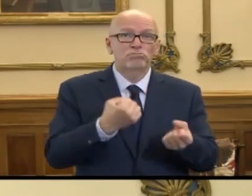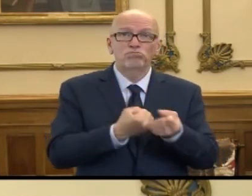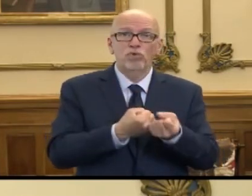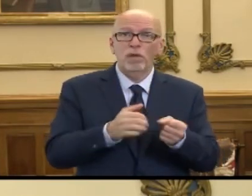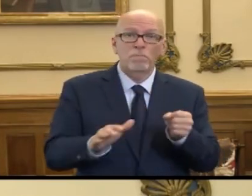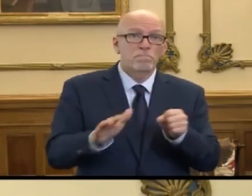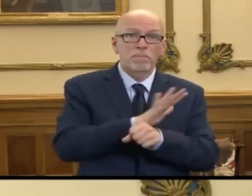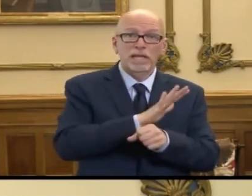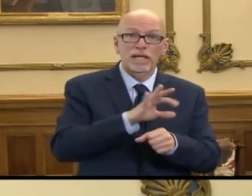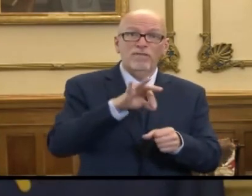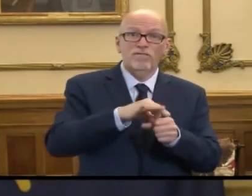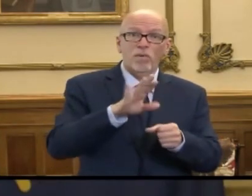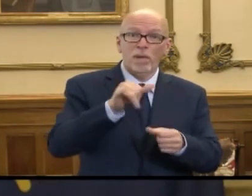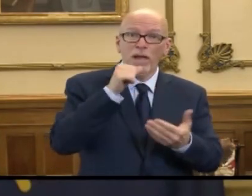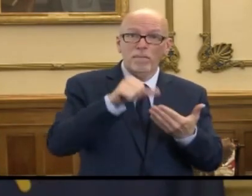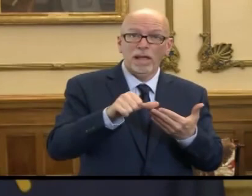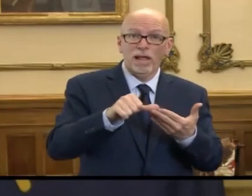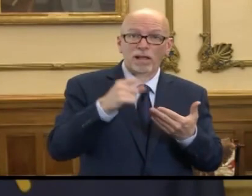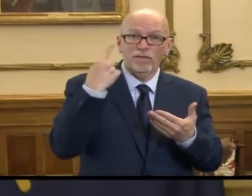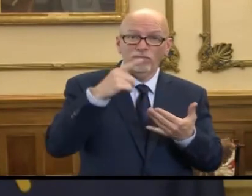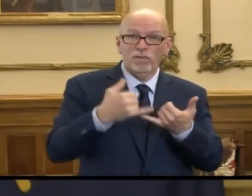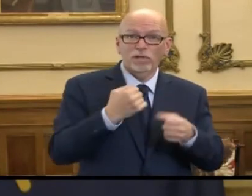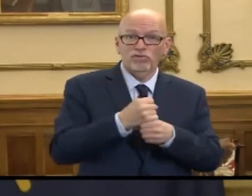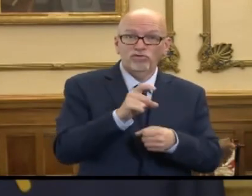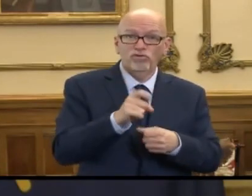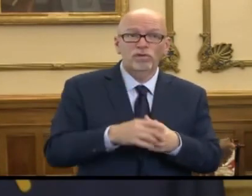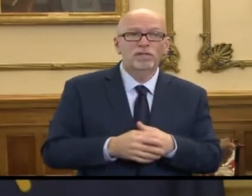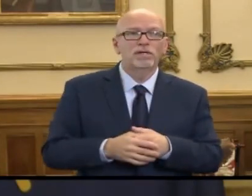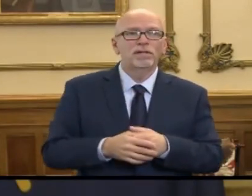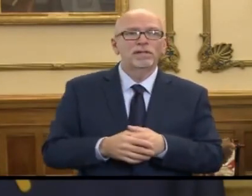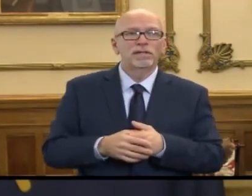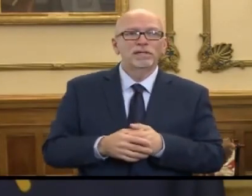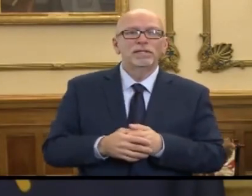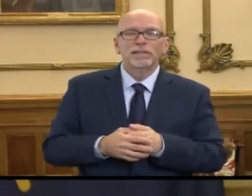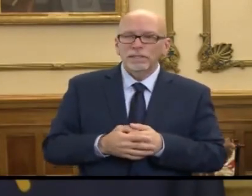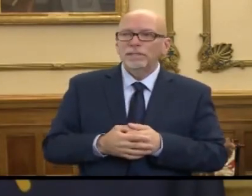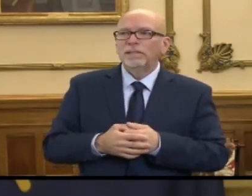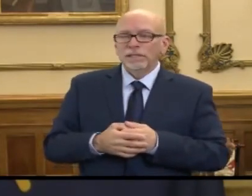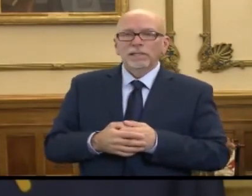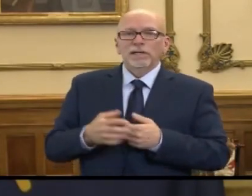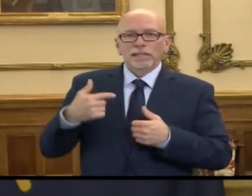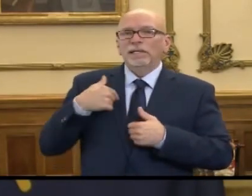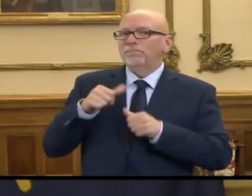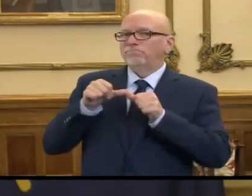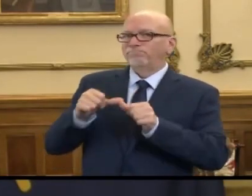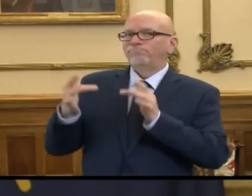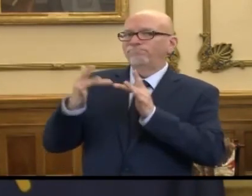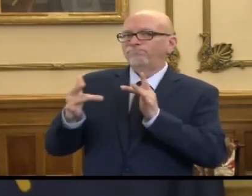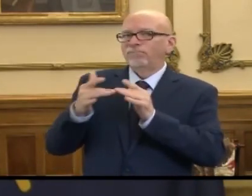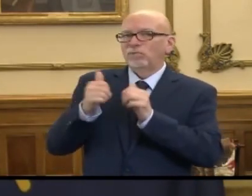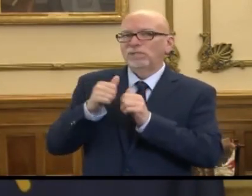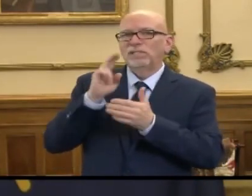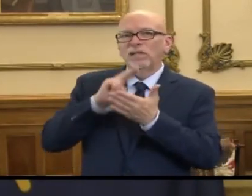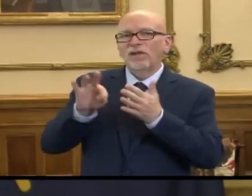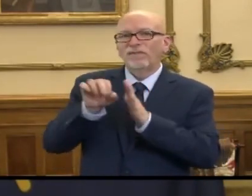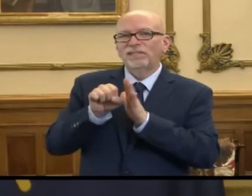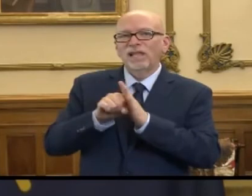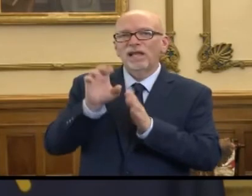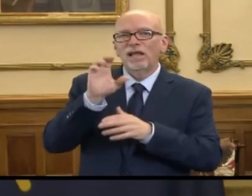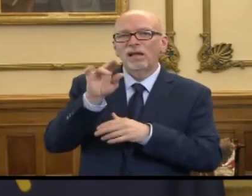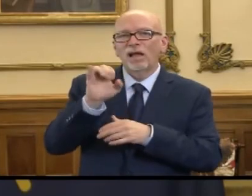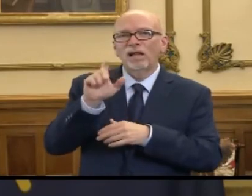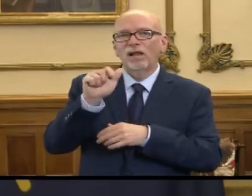a complete vote by mail structure for the June primary? Yeah, I'm in constant contact with the Secretary of State, Connie Lawson.